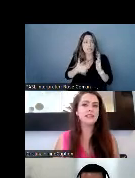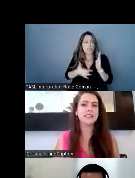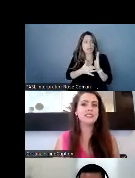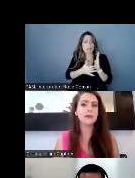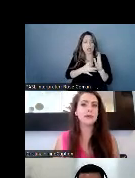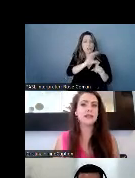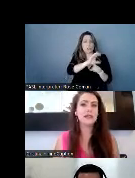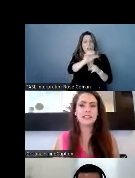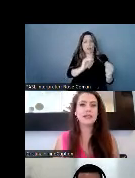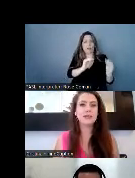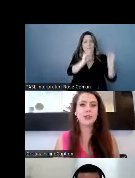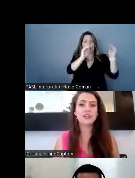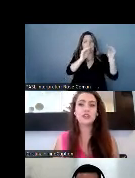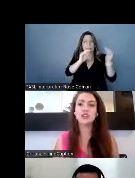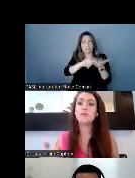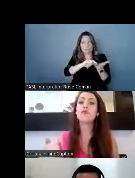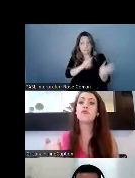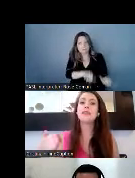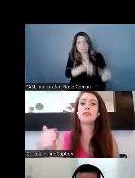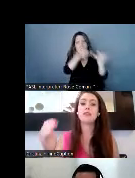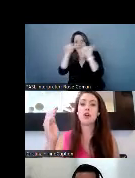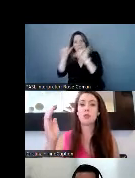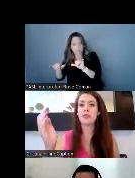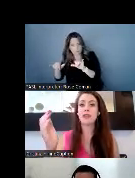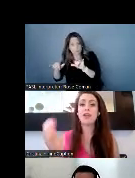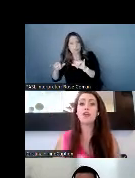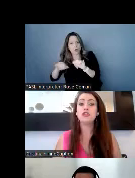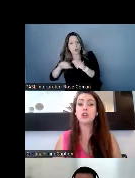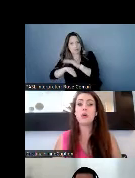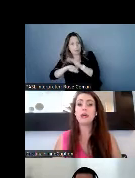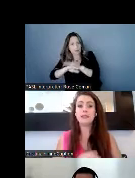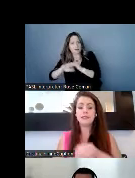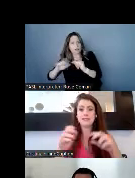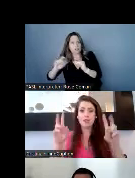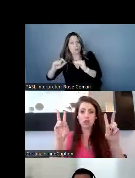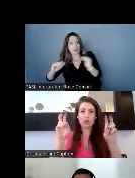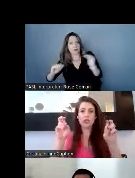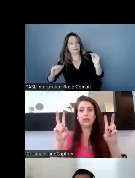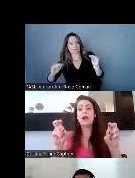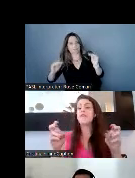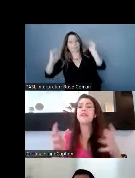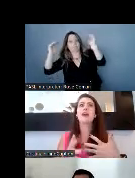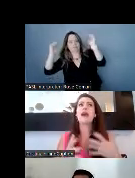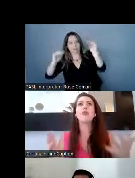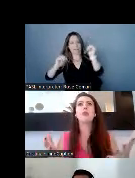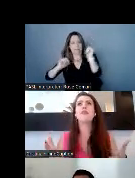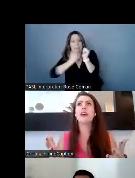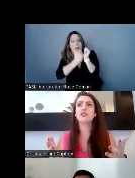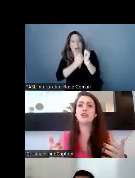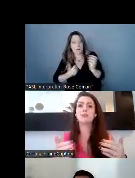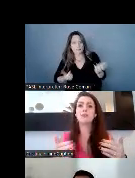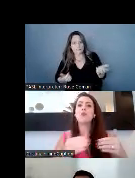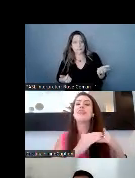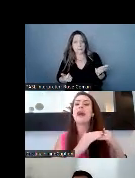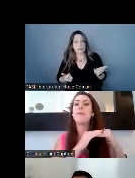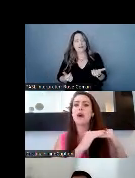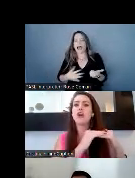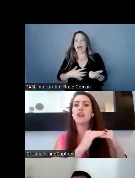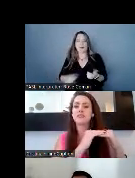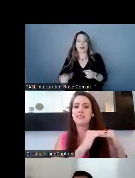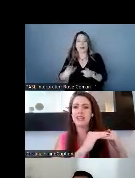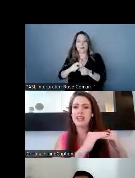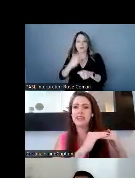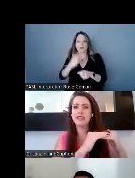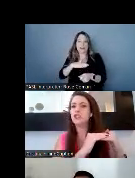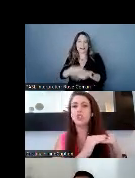advancements and accessibility and telecommunications should be right there along with it so what is good enough and i don't love that term but what that